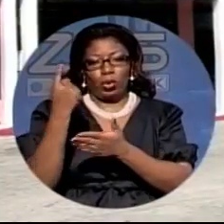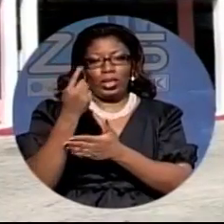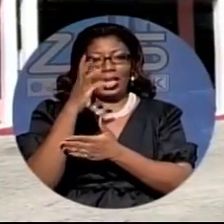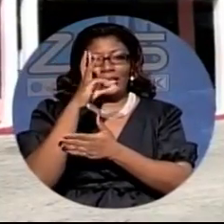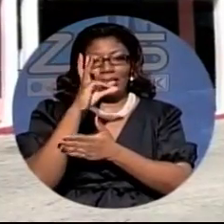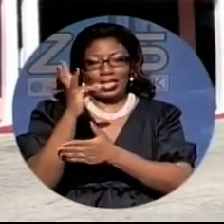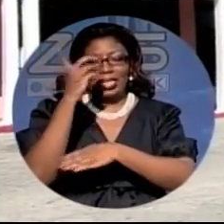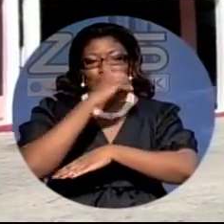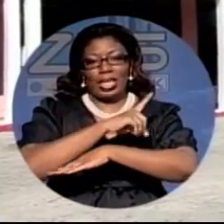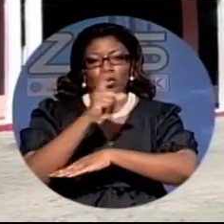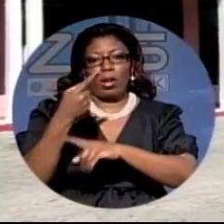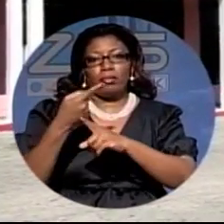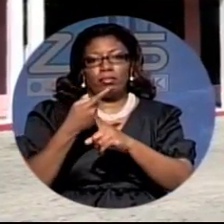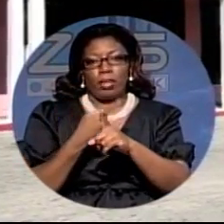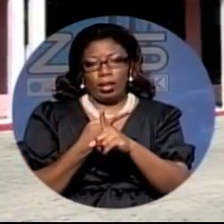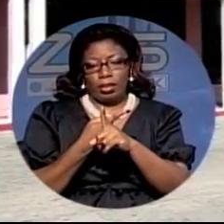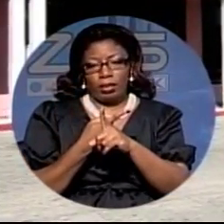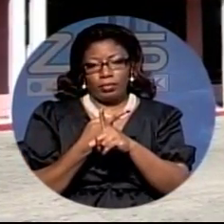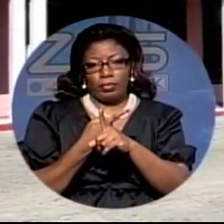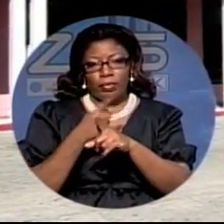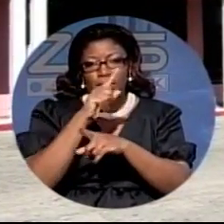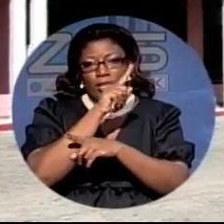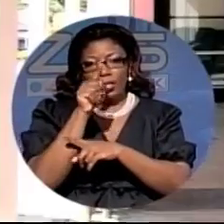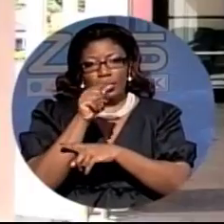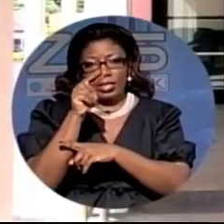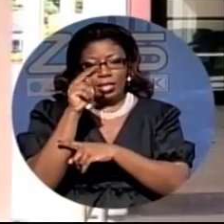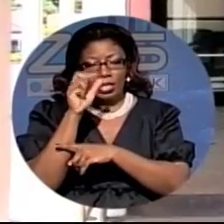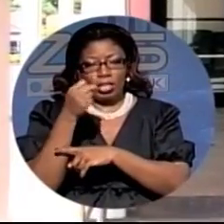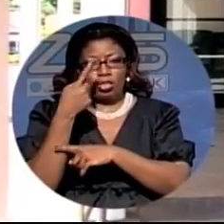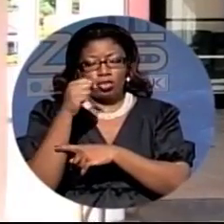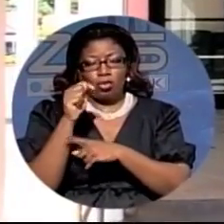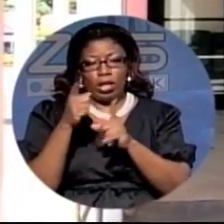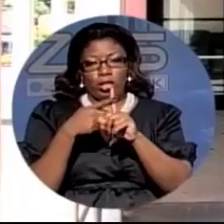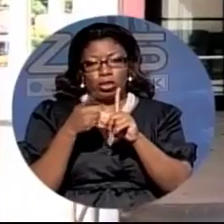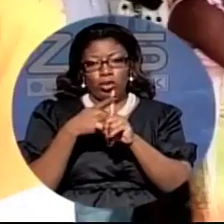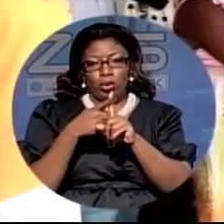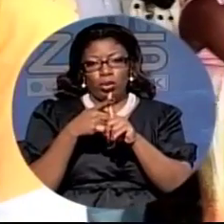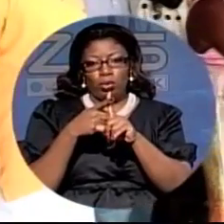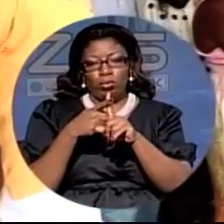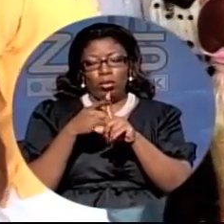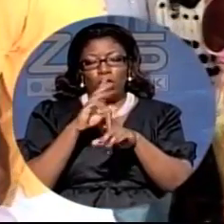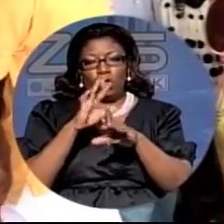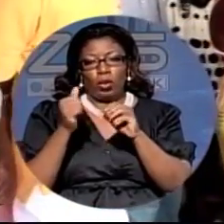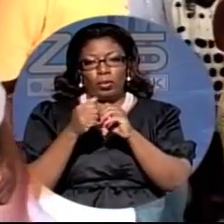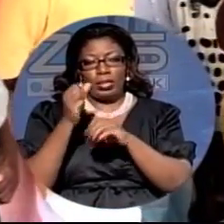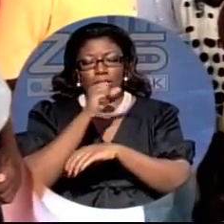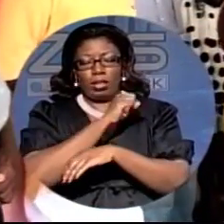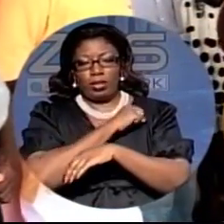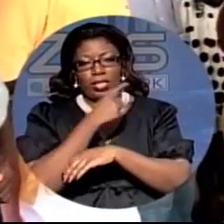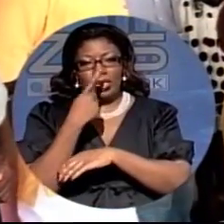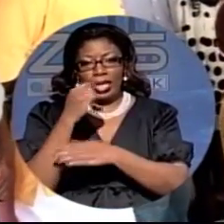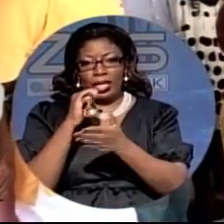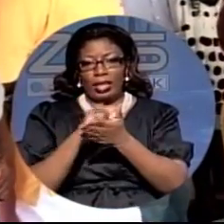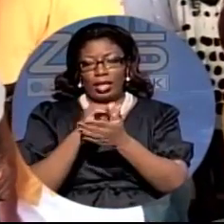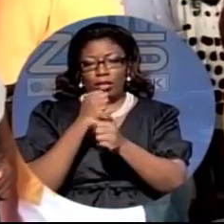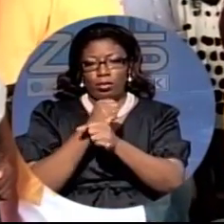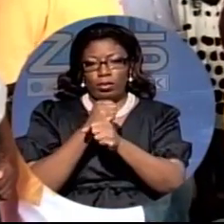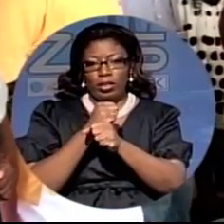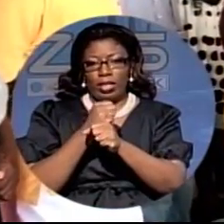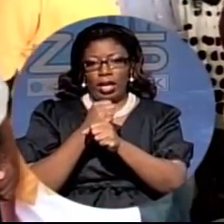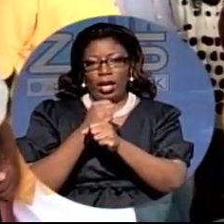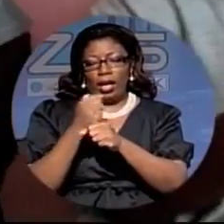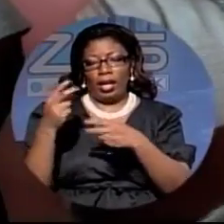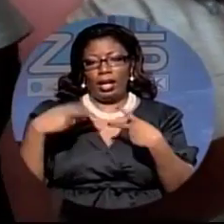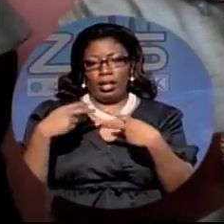zetanus news tried to contact mr finlison for a response however we were not successful meantime some employees say they have invested more than 10